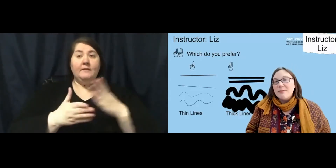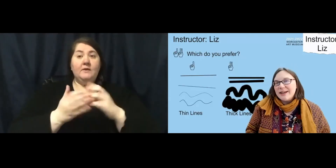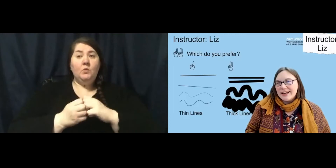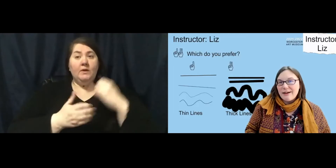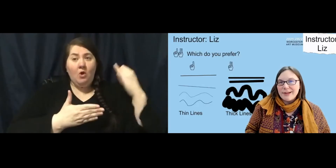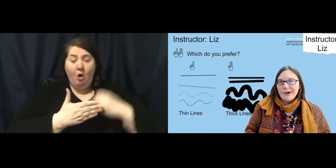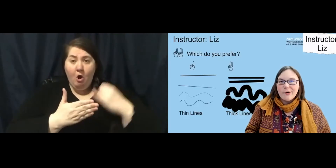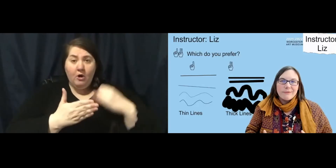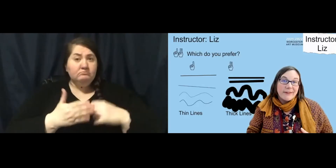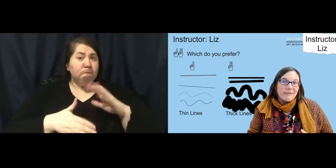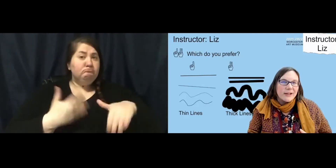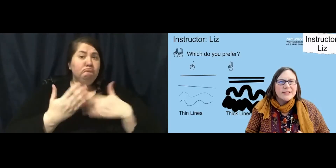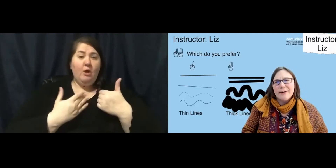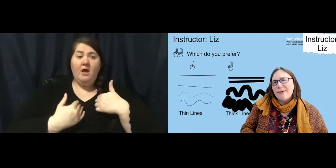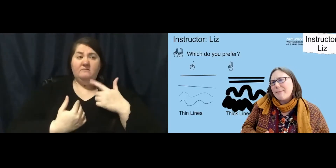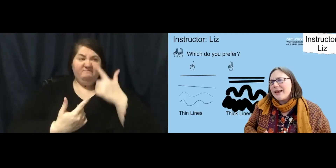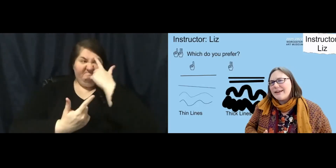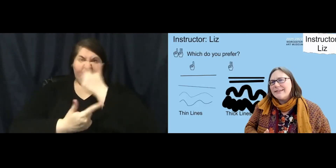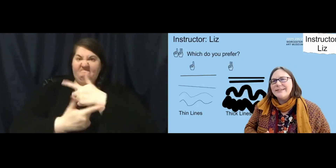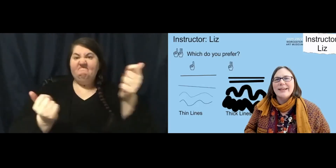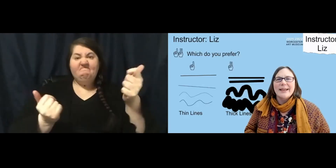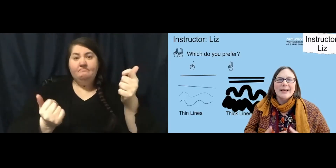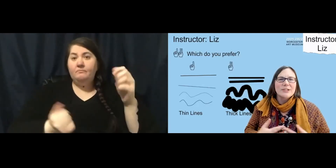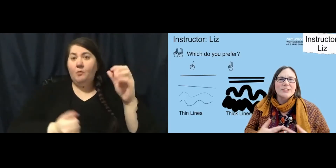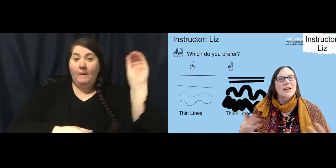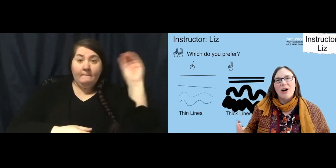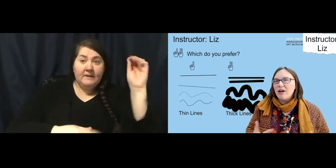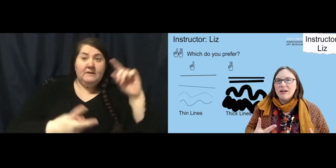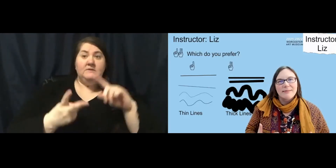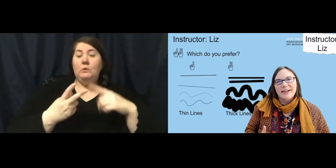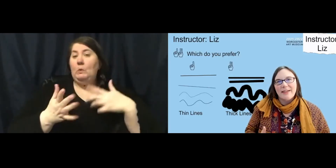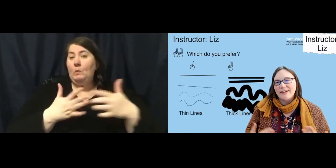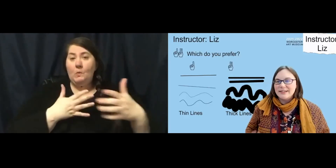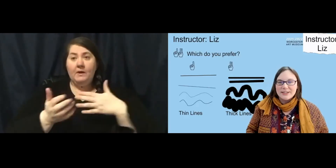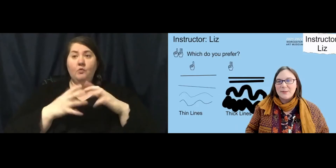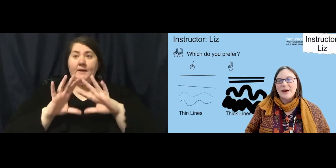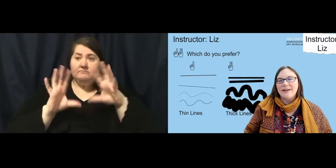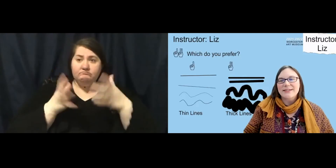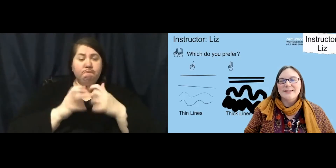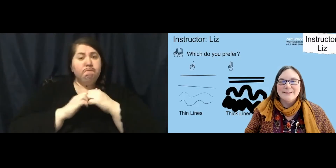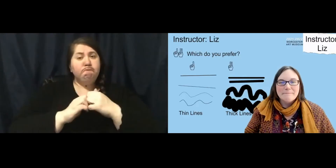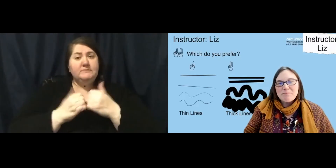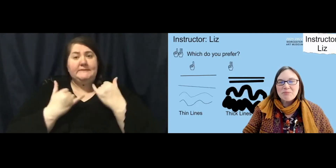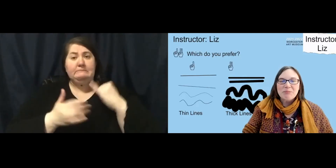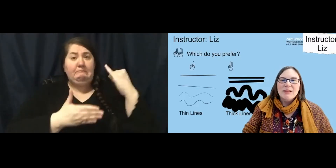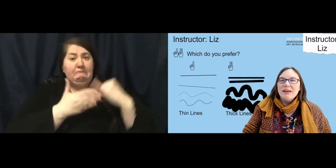Everybody can have their own favorites, their own opinions, and we can all come together and still be artists.